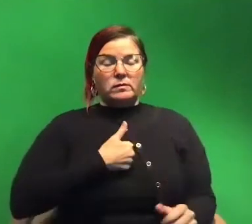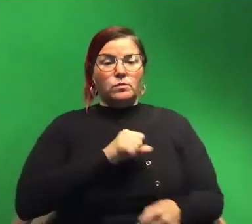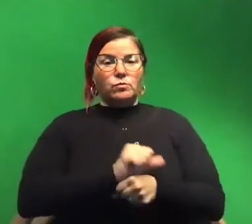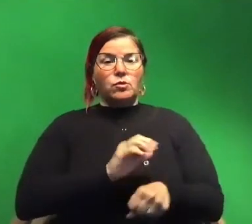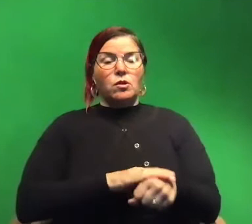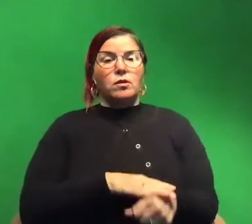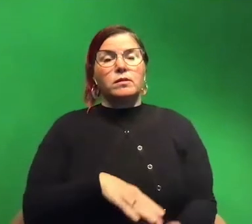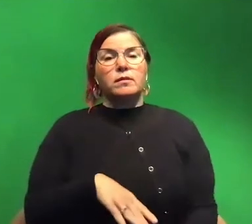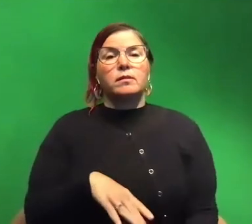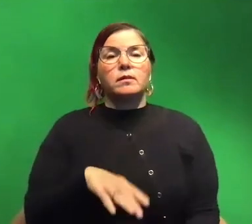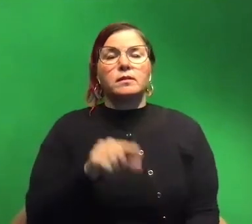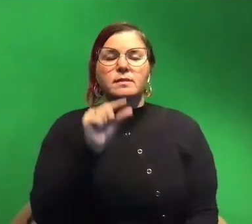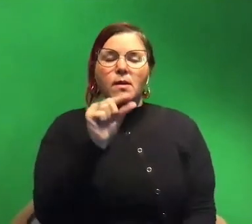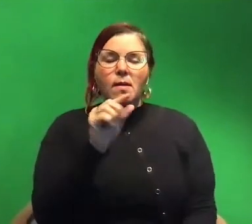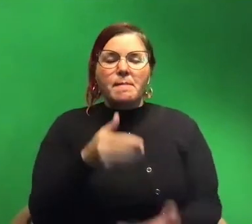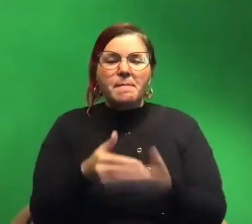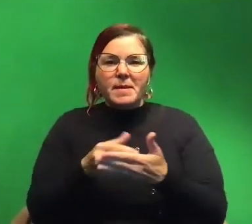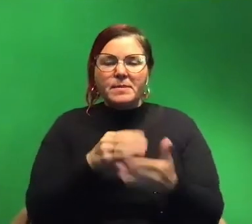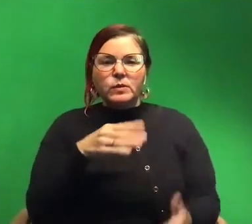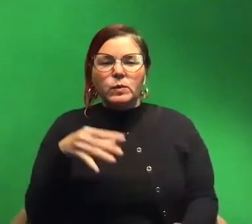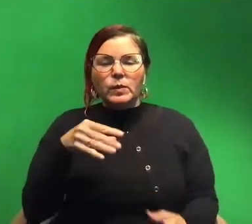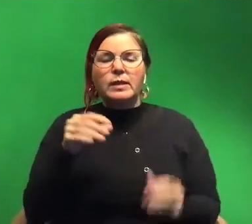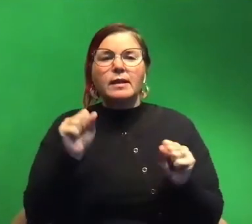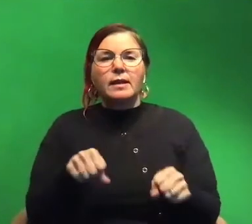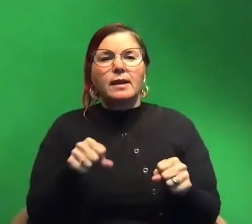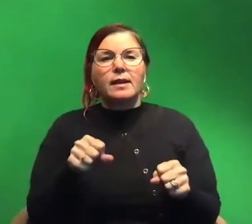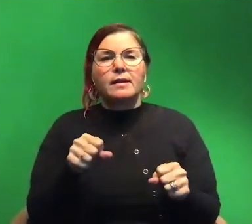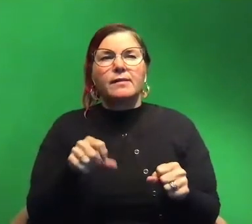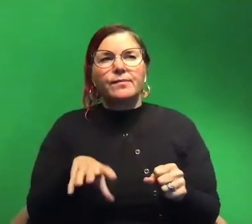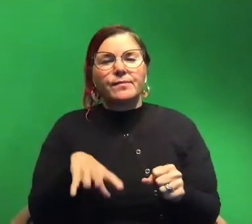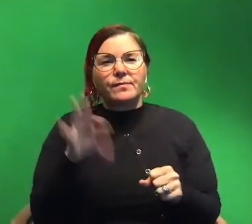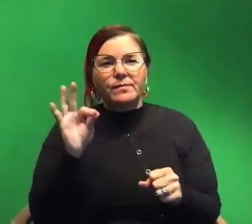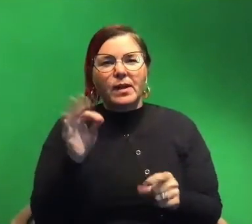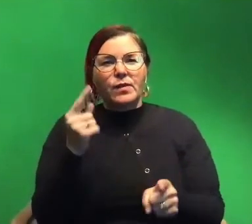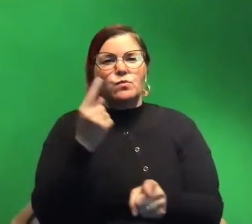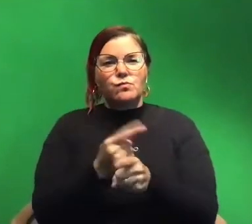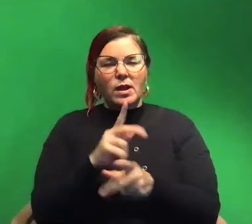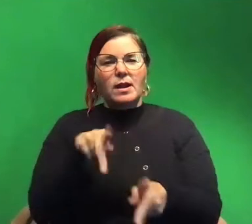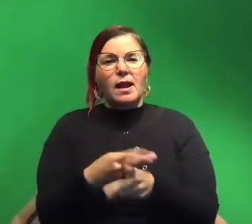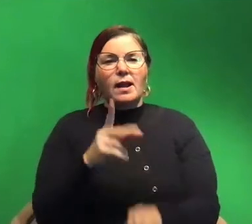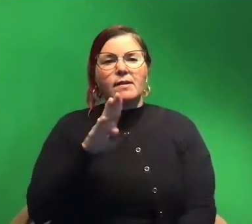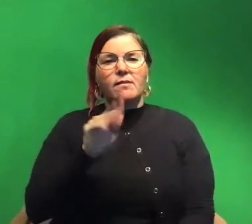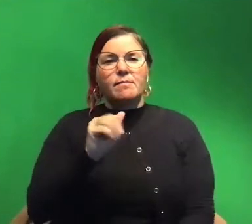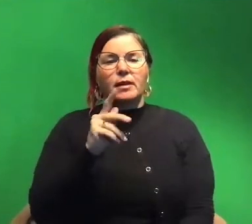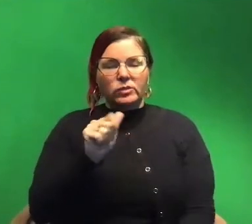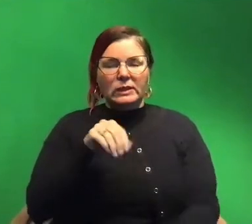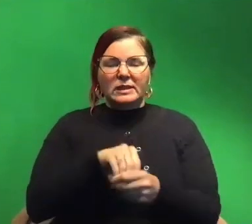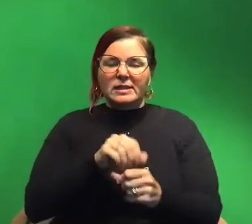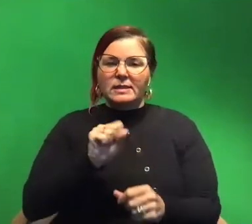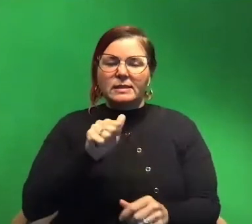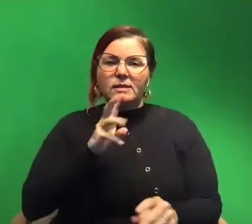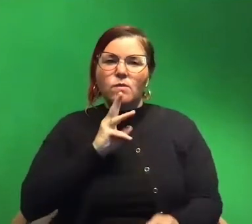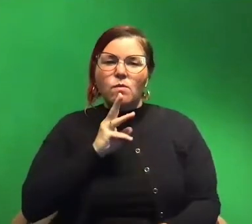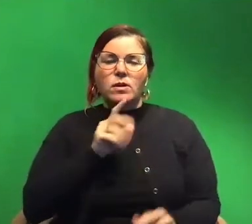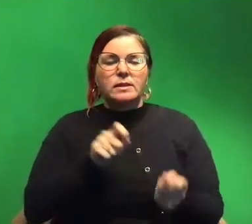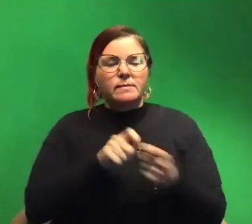how little baby squid can kind of find the right type of bacteria in the sea water. I specifically worked on how